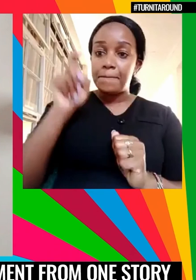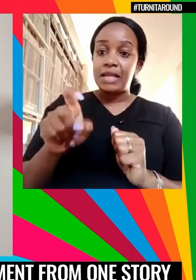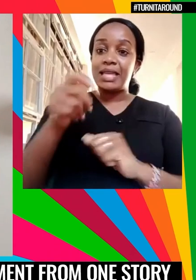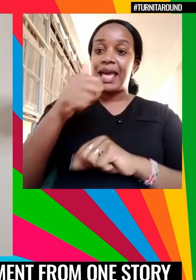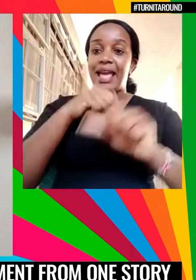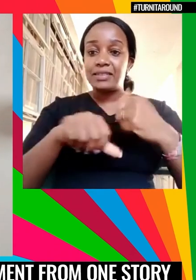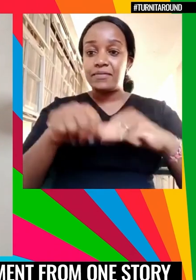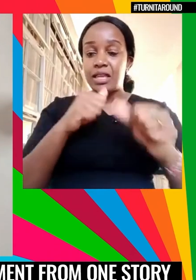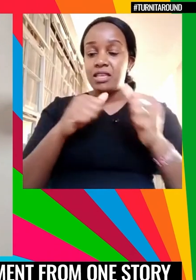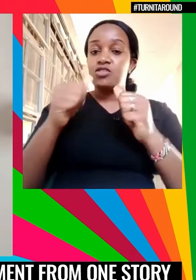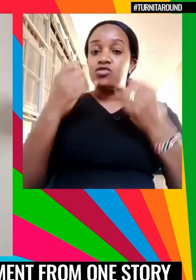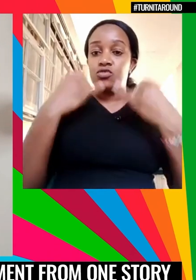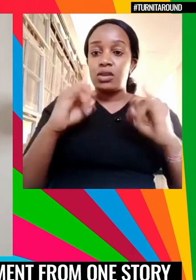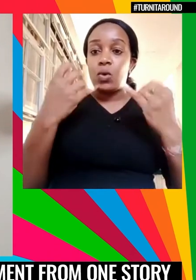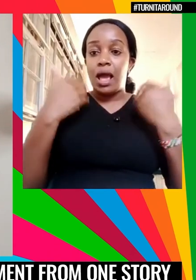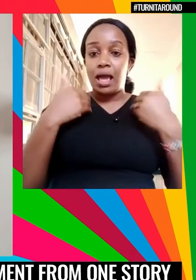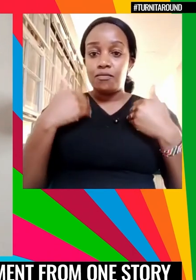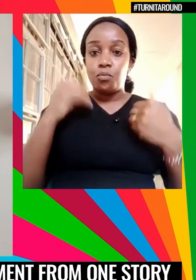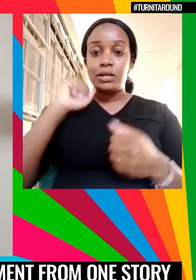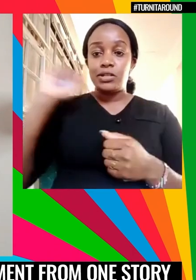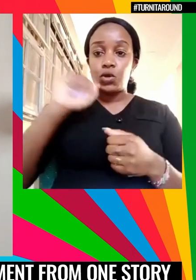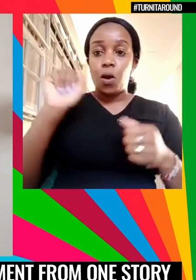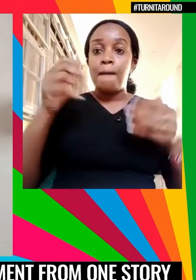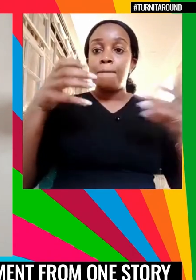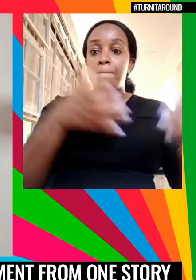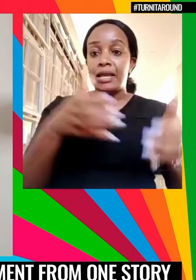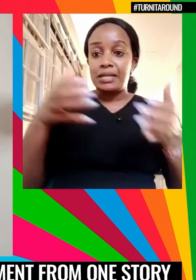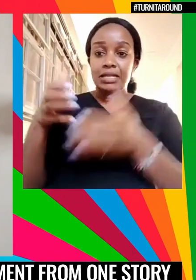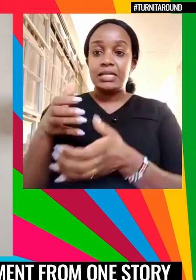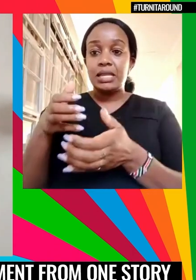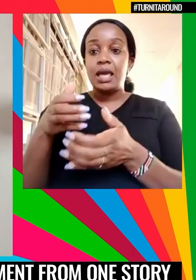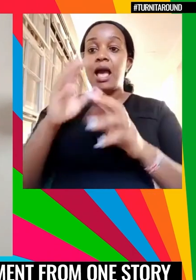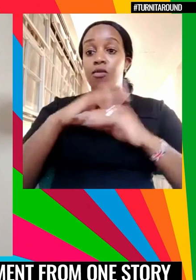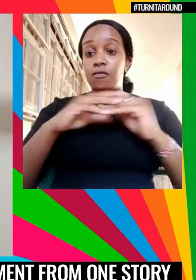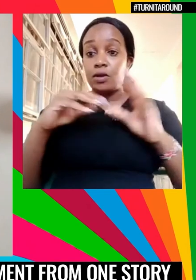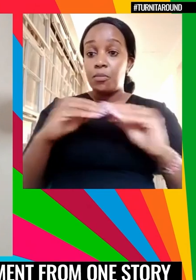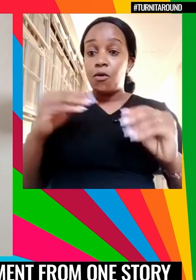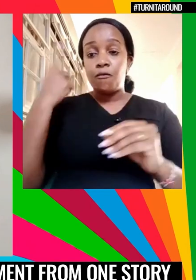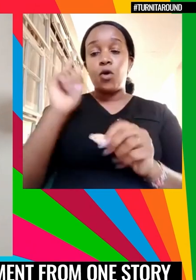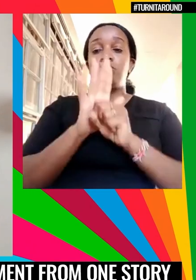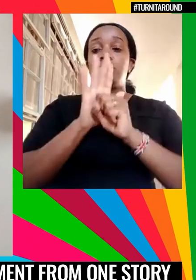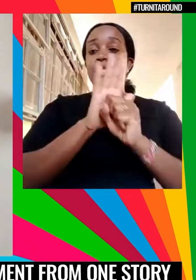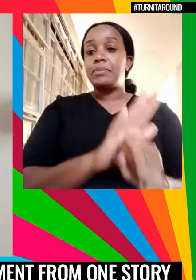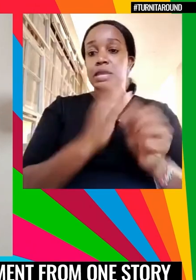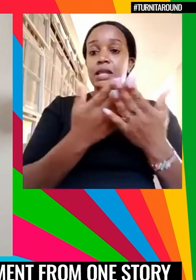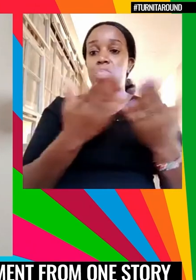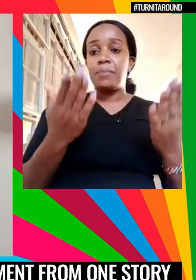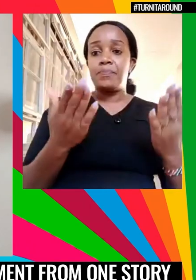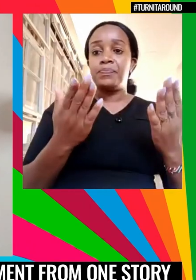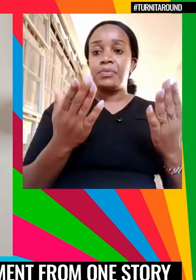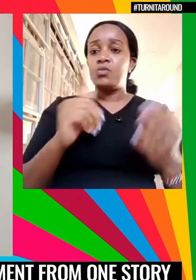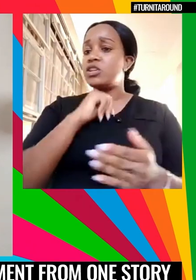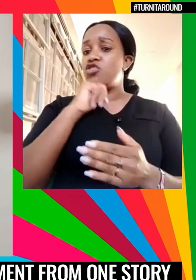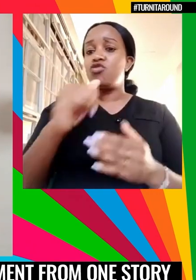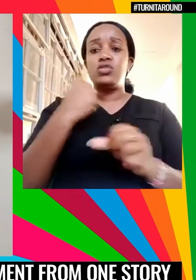political parties accountable for discriminating against women who want to run for office. We need to scrap this practice of